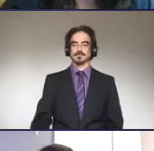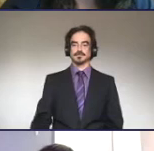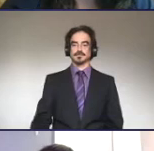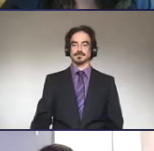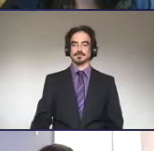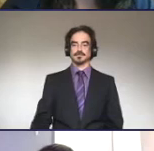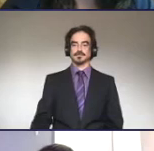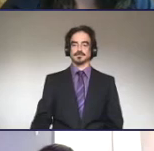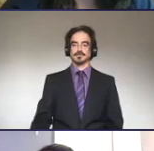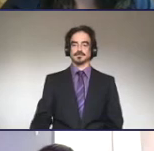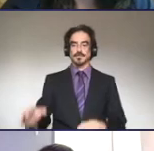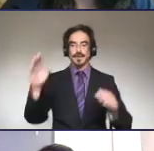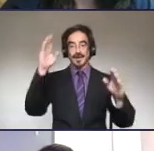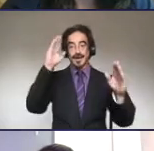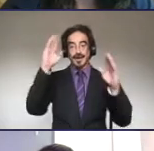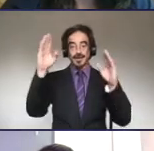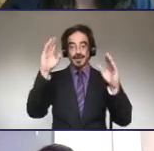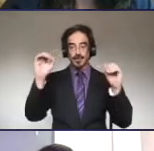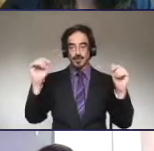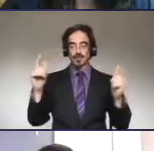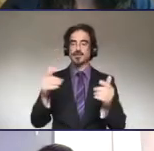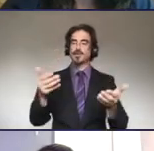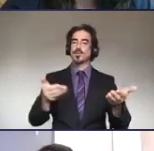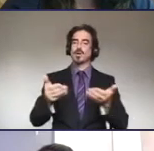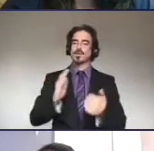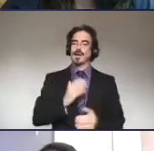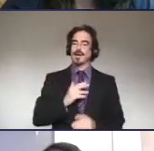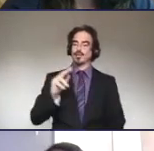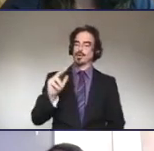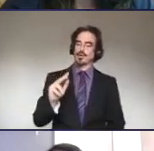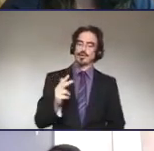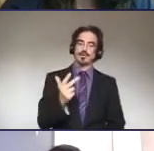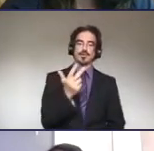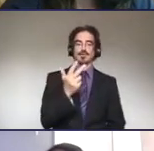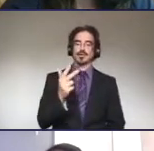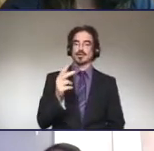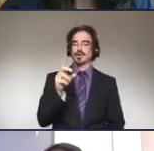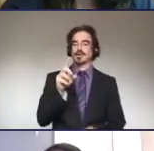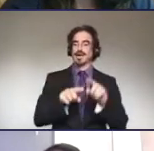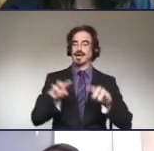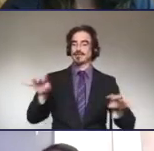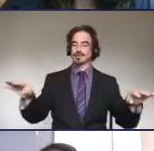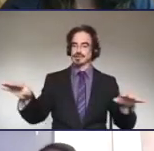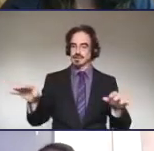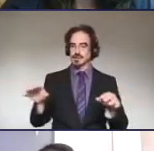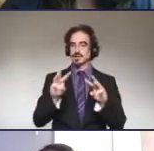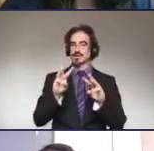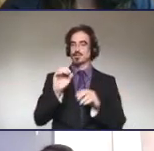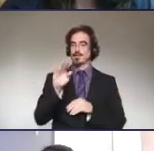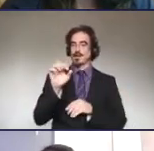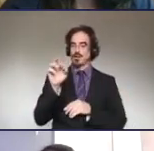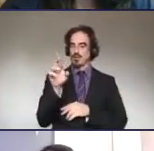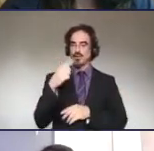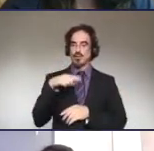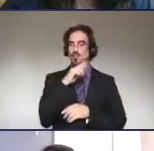Hello everyone. Welcome to our third SAVMA and HILS Diversity and Inclusion webinar where we will be highlighting